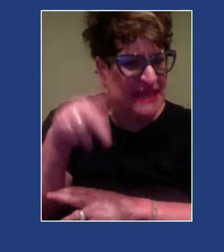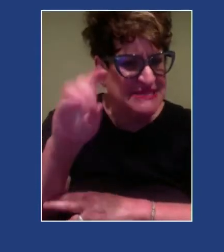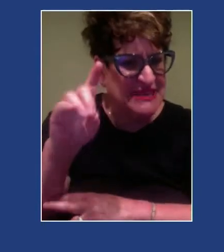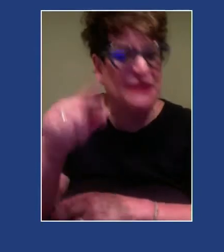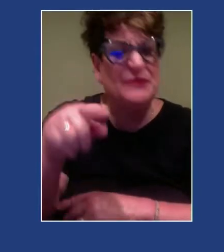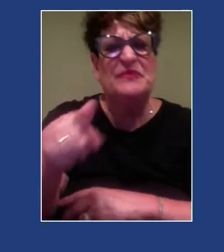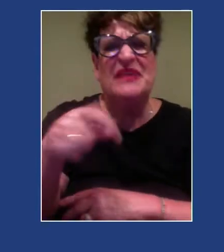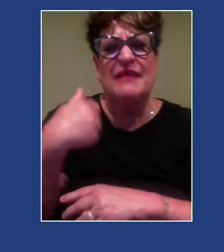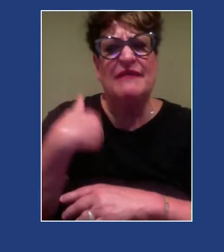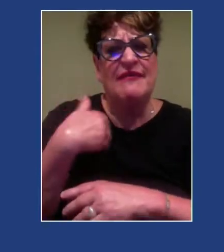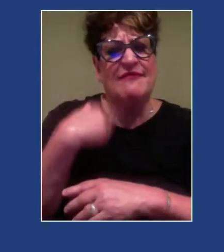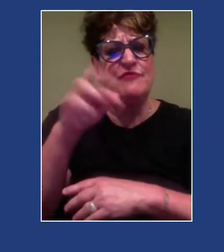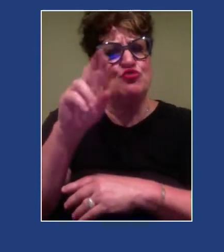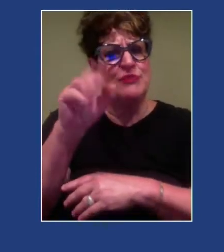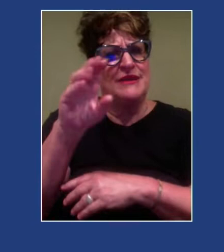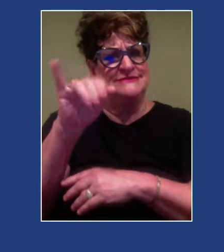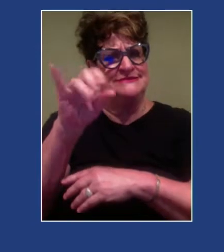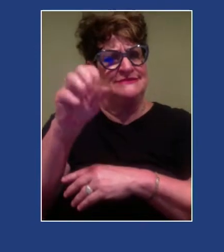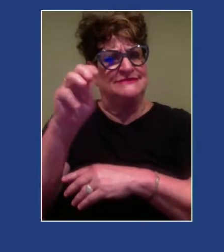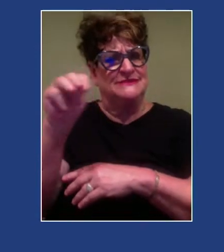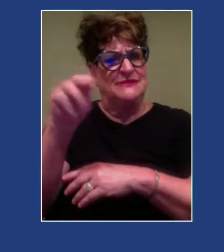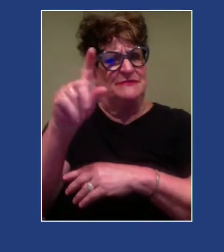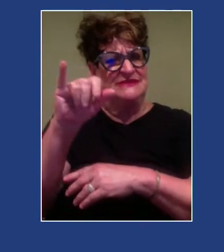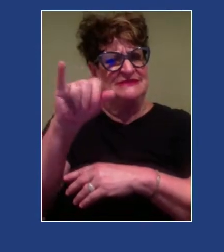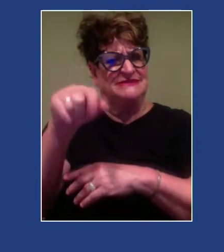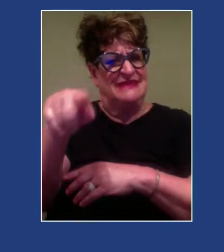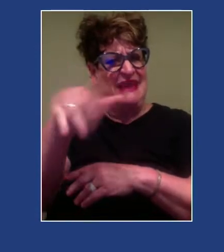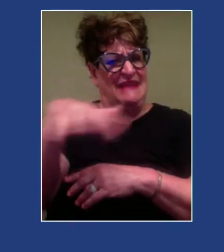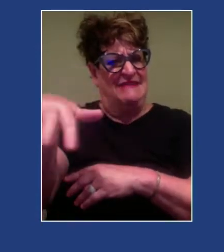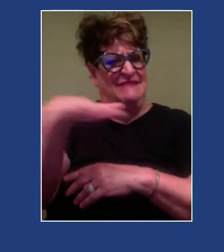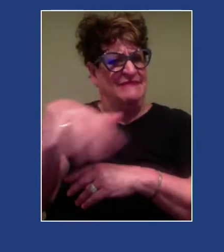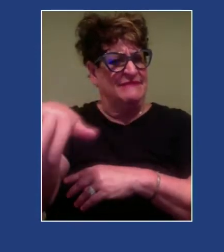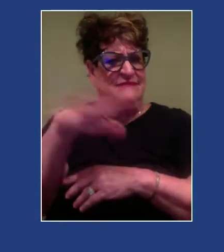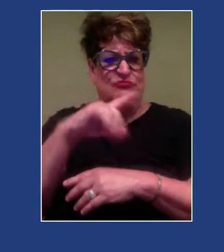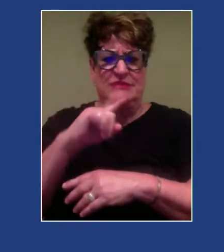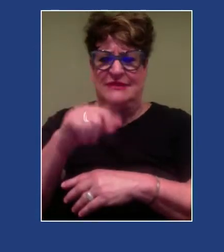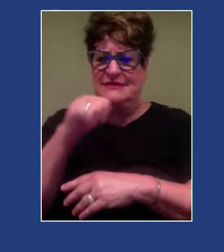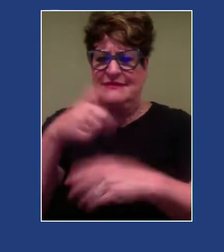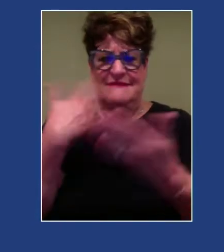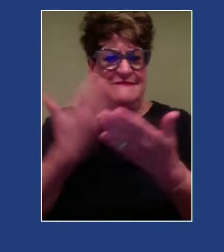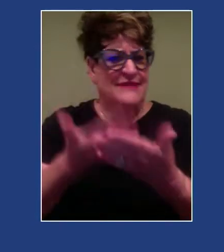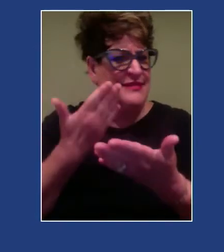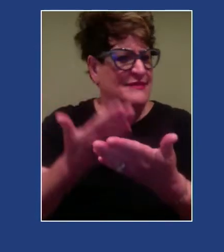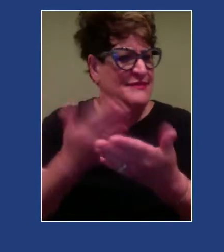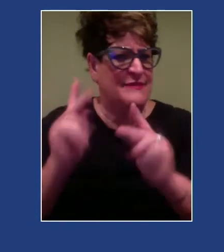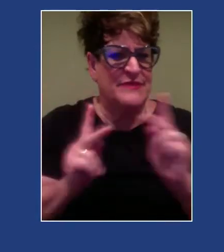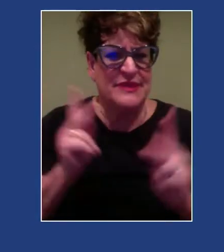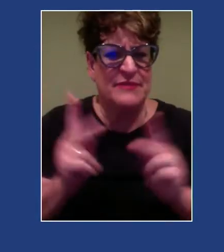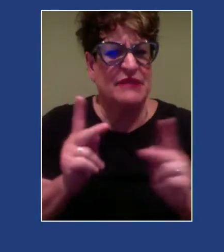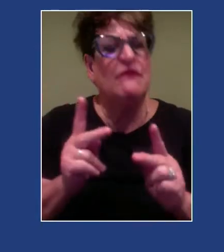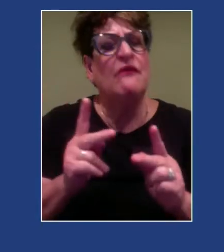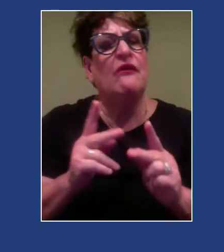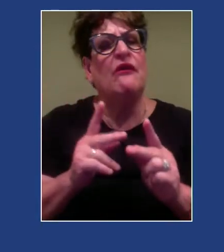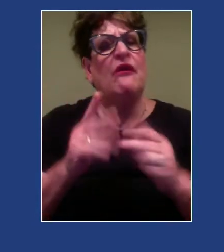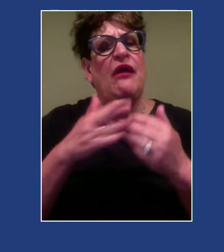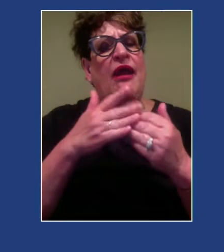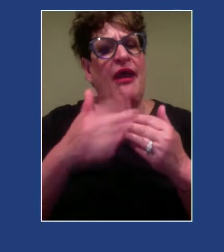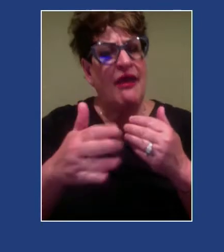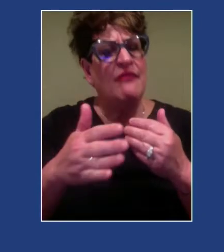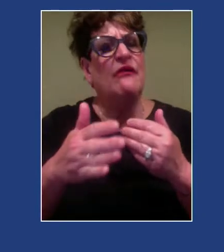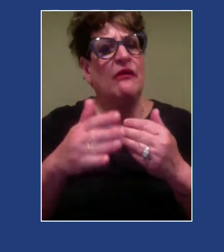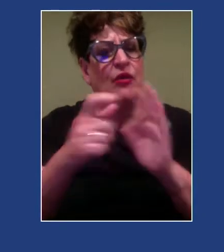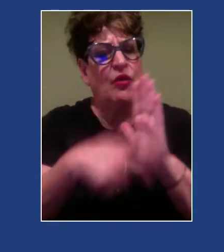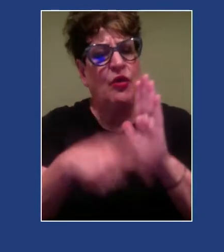invalidating environment. And then soon after that, there was a really wonderful article from Pearson, Aaron